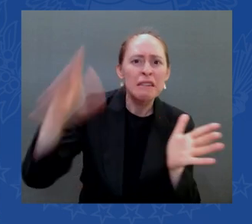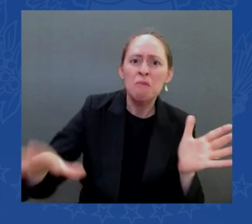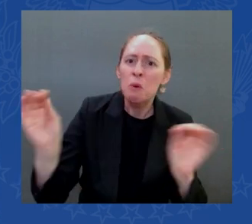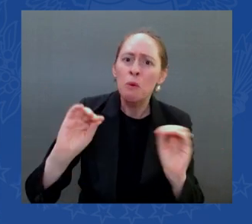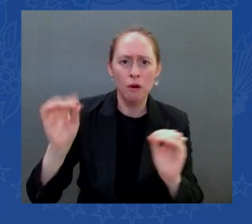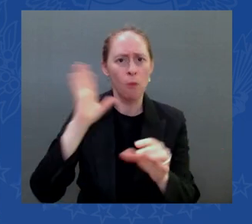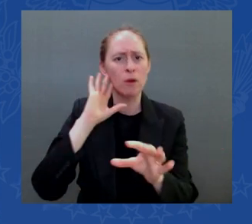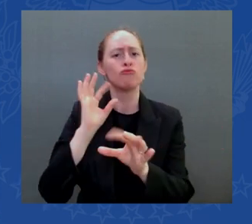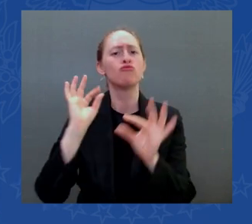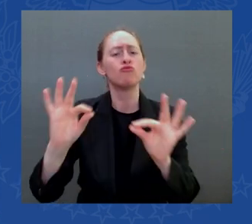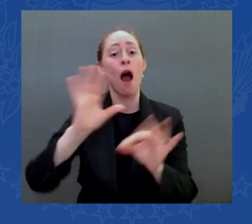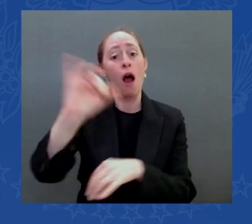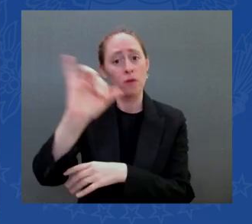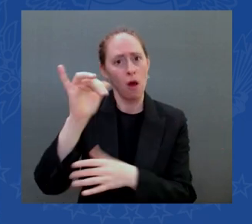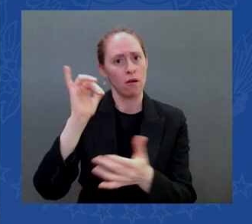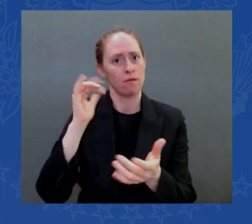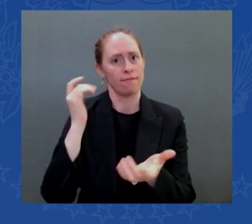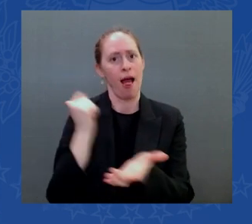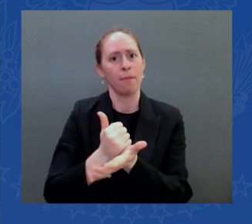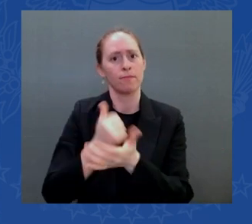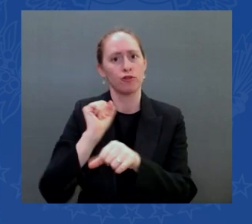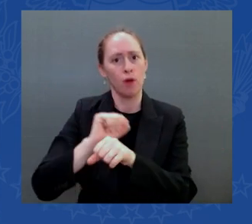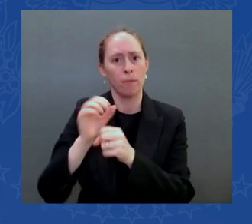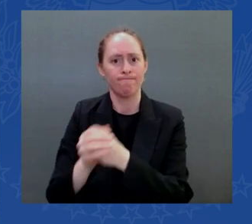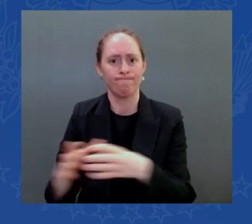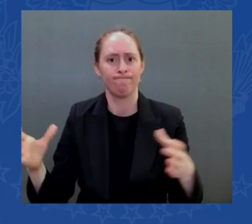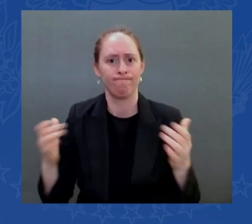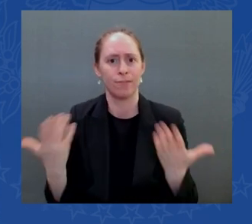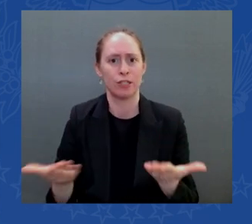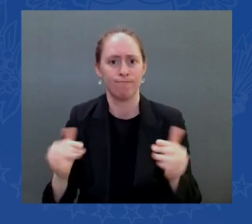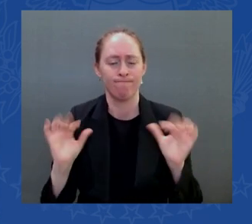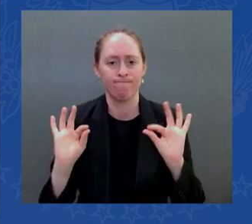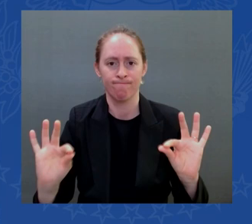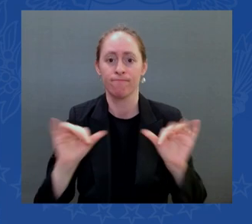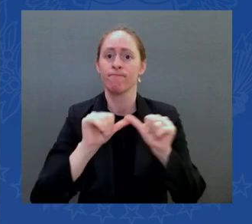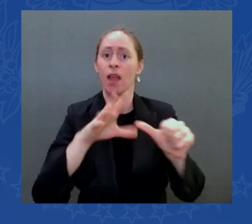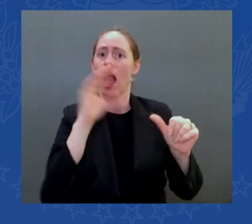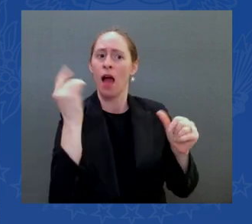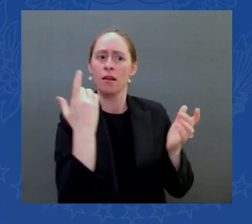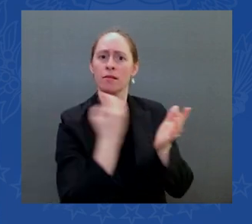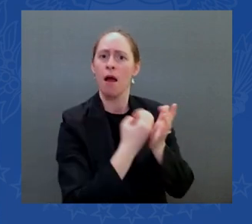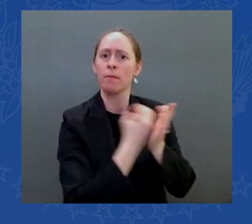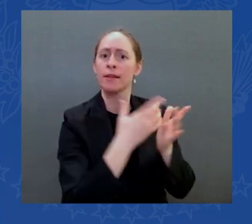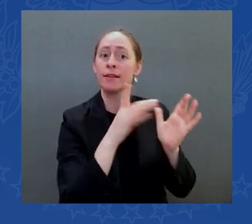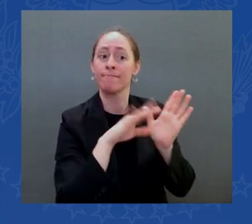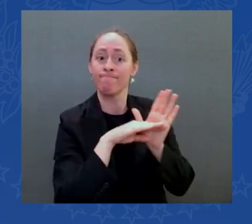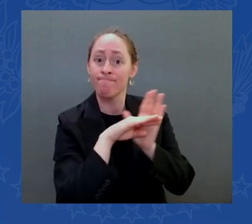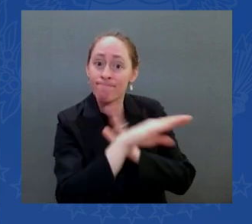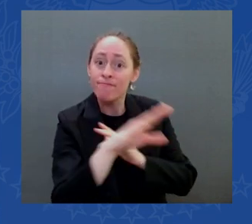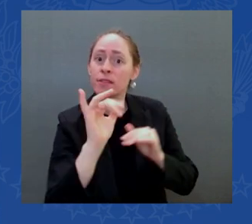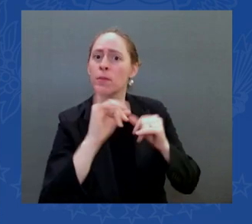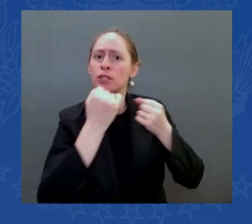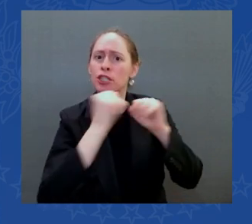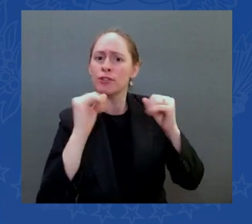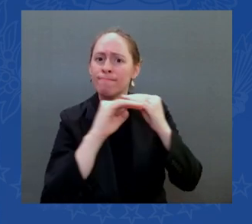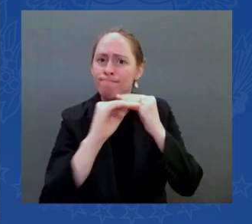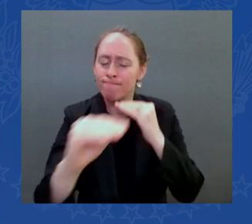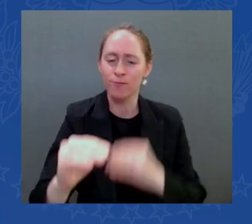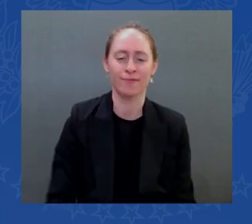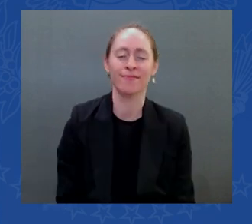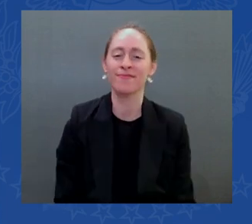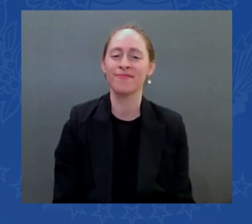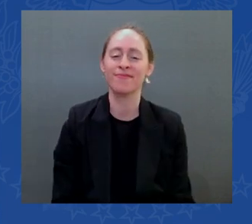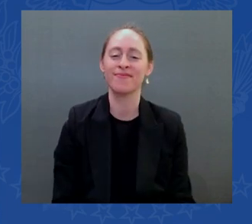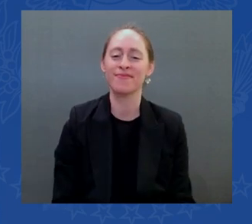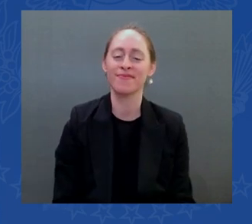ever get cornered by Gino Marconi he's gonna tell you exactly how much how much help we deliver to the Navy Yard